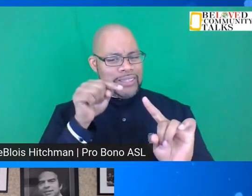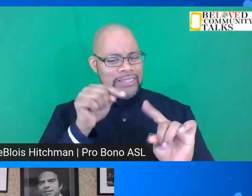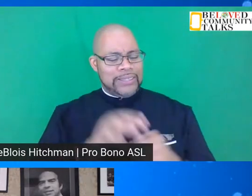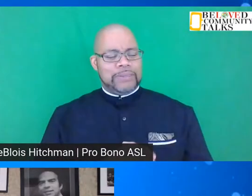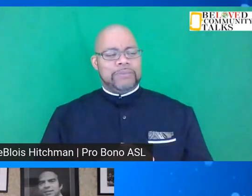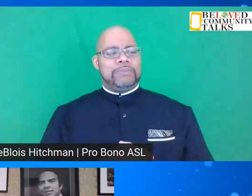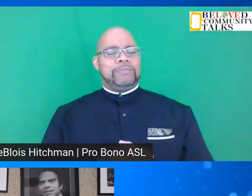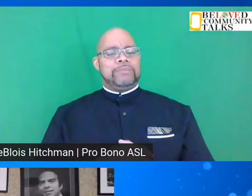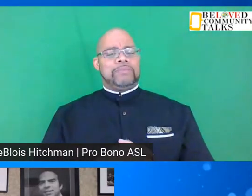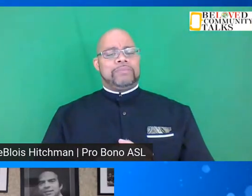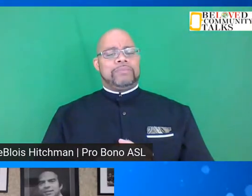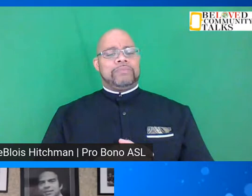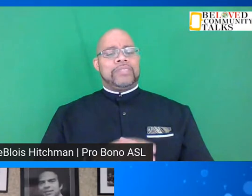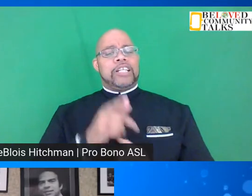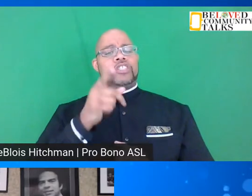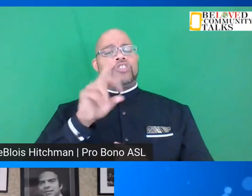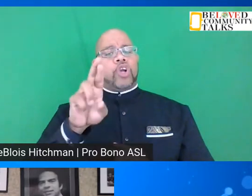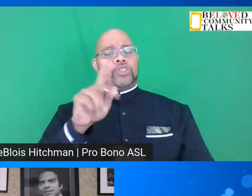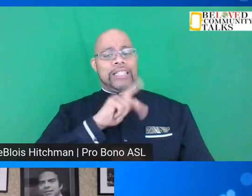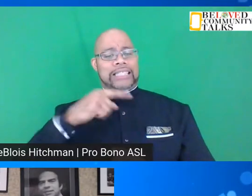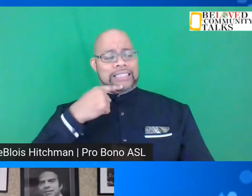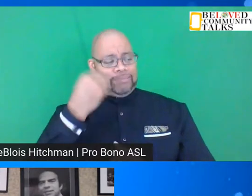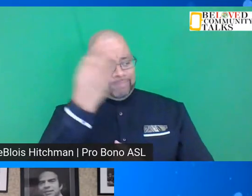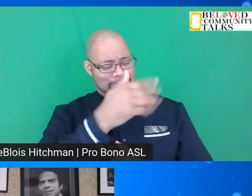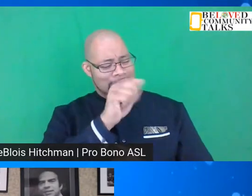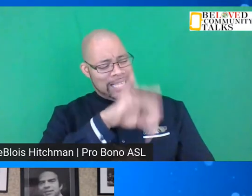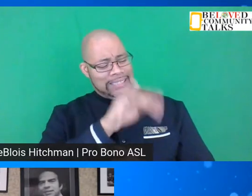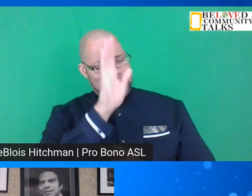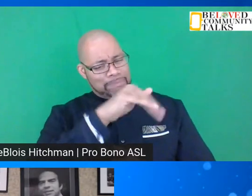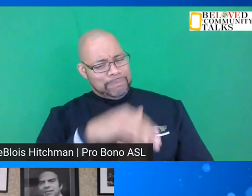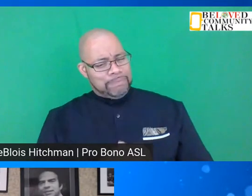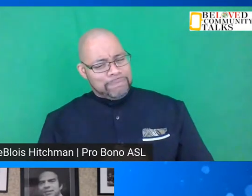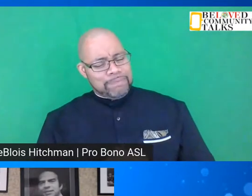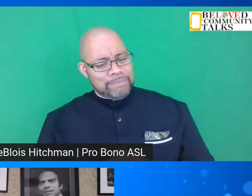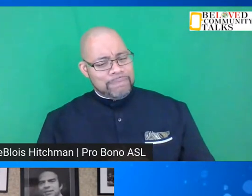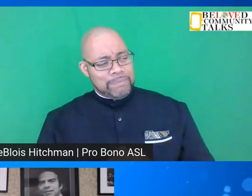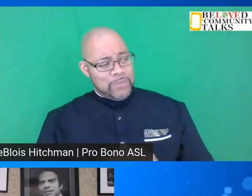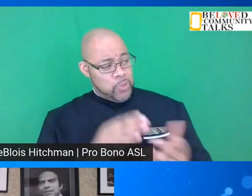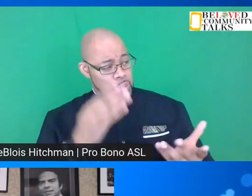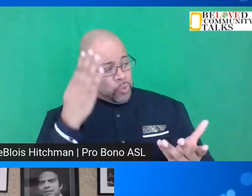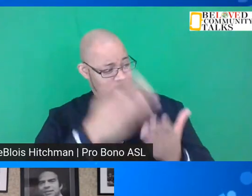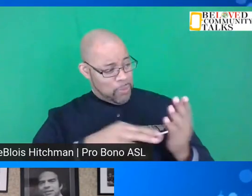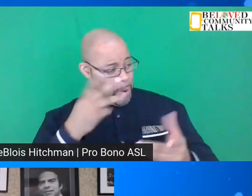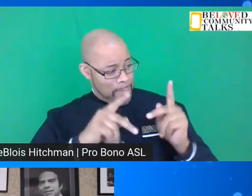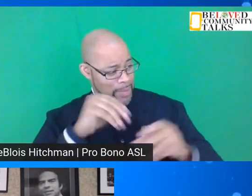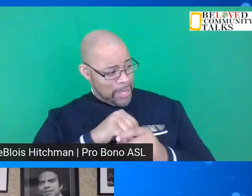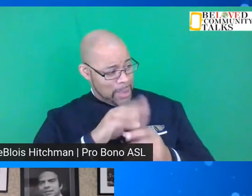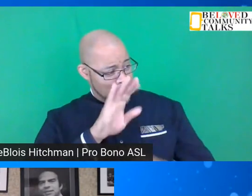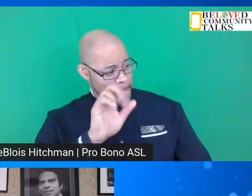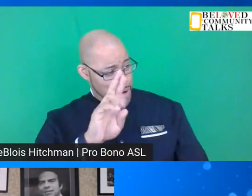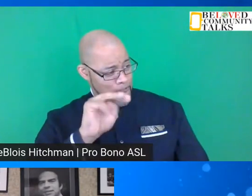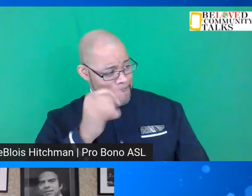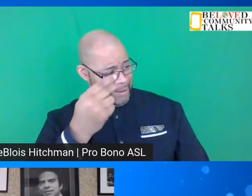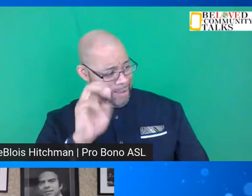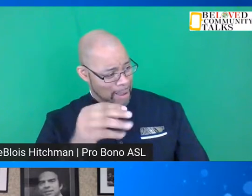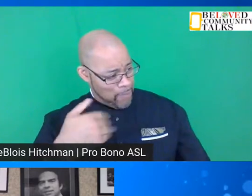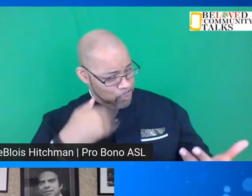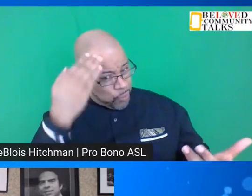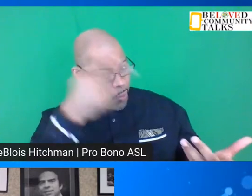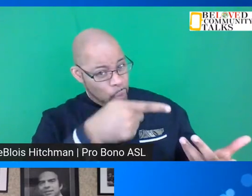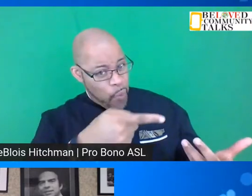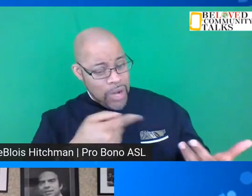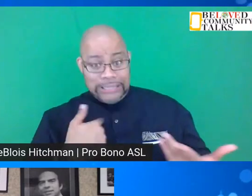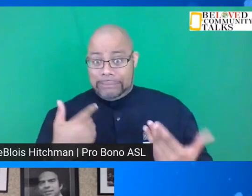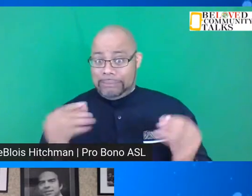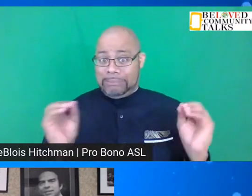And Dr. King said to me, Andy, don't you know some white folks in Birmingham? And I